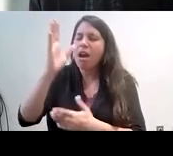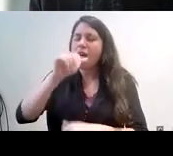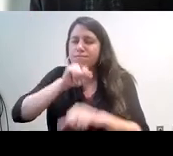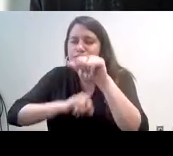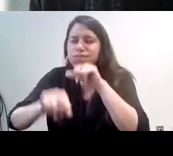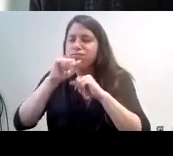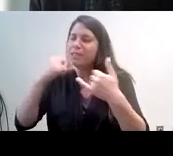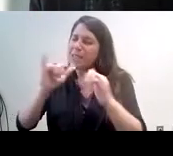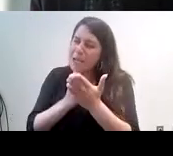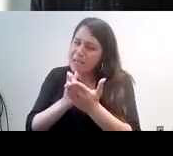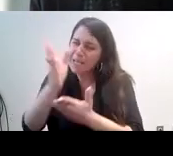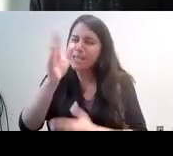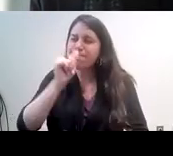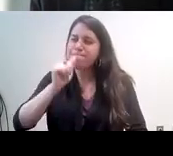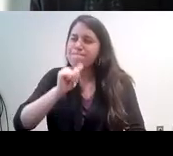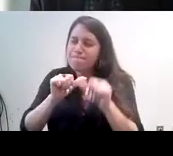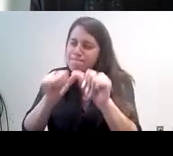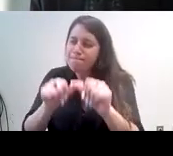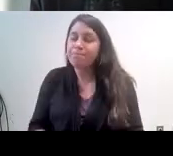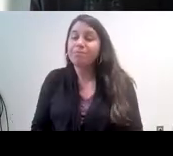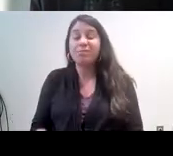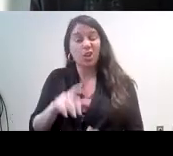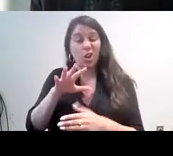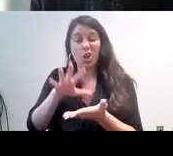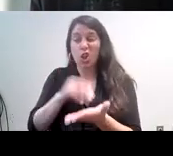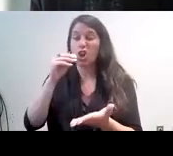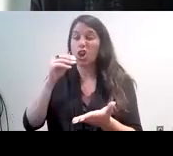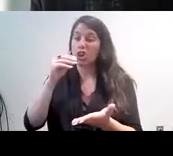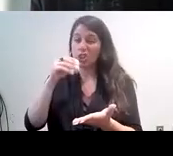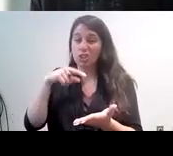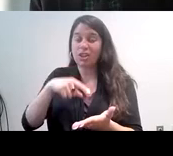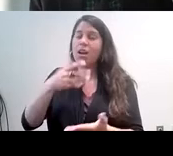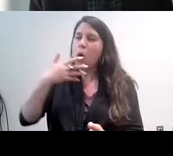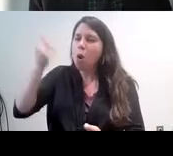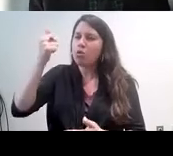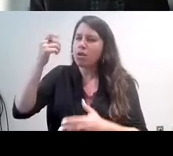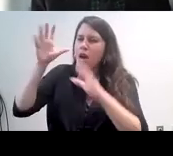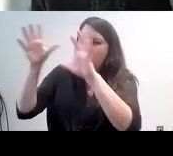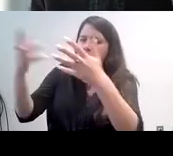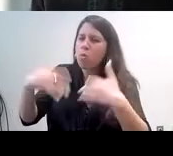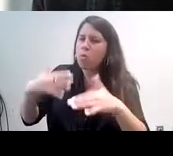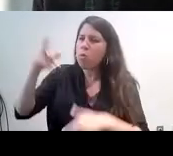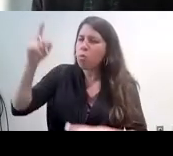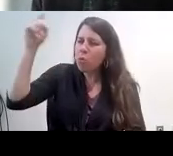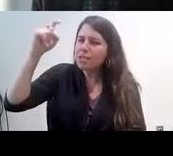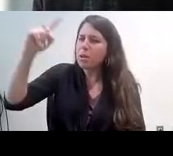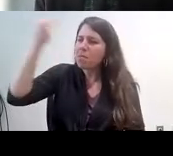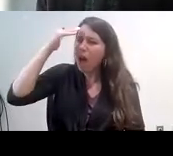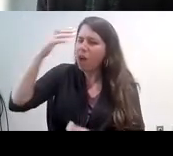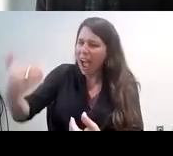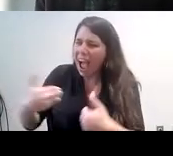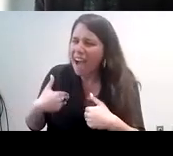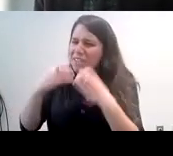He learned from an early age that despite older generations carrying great wisdom and knowledge, a foreign culture that